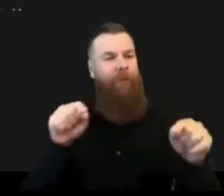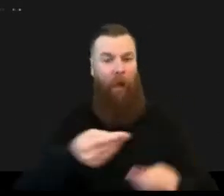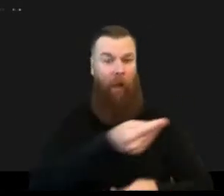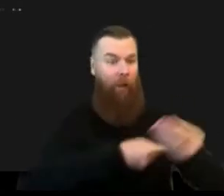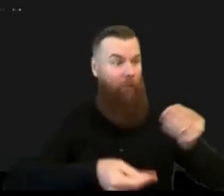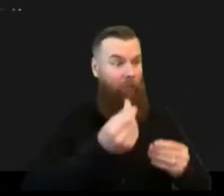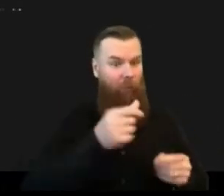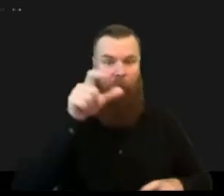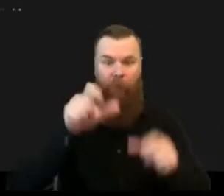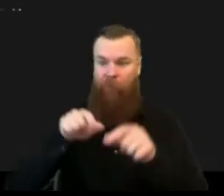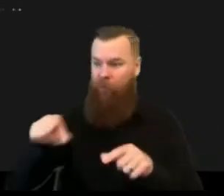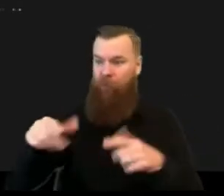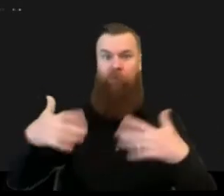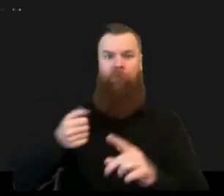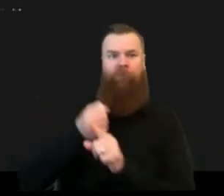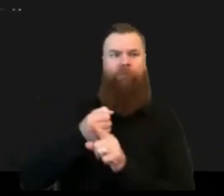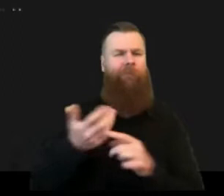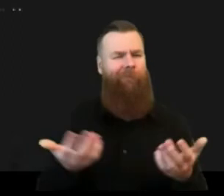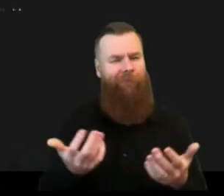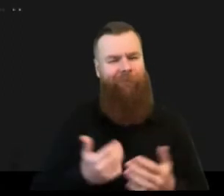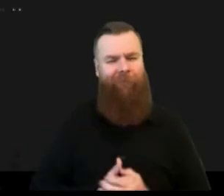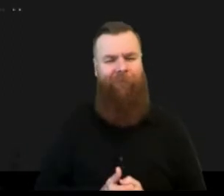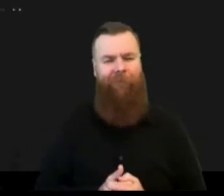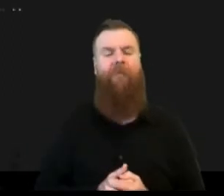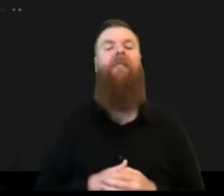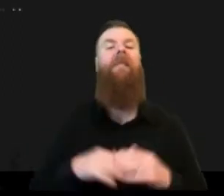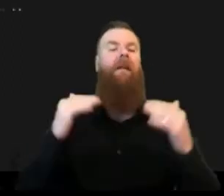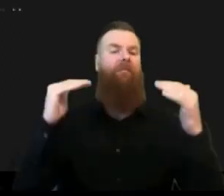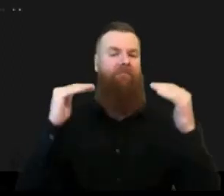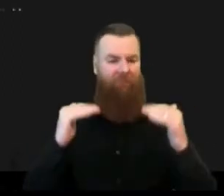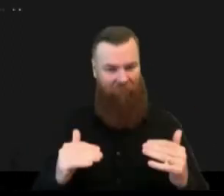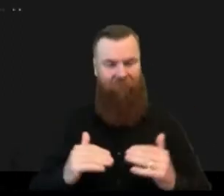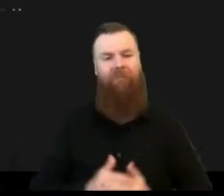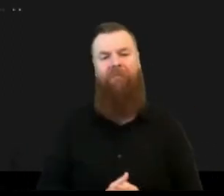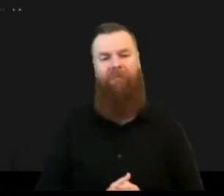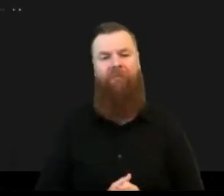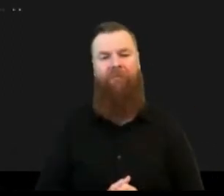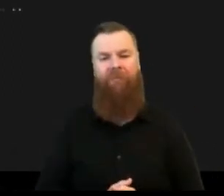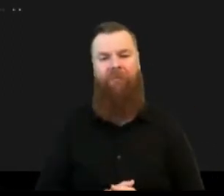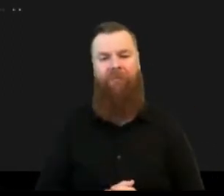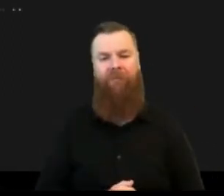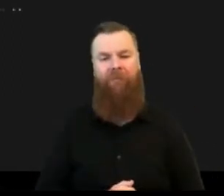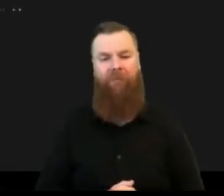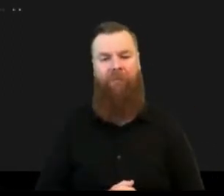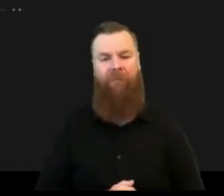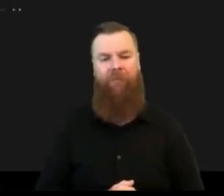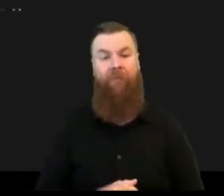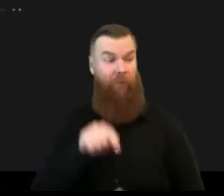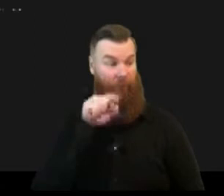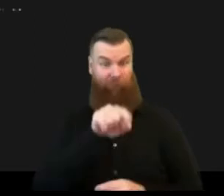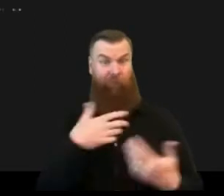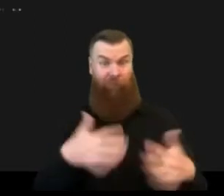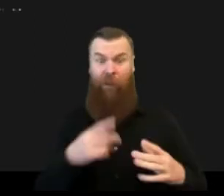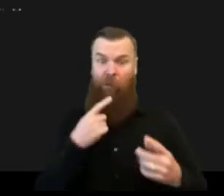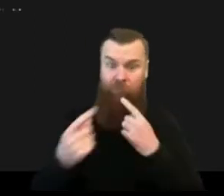that was actually a very interesting uh uh interesting question so so what